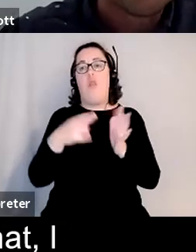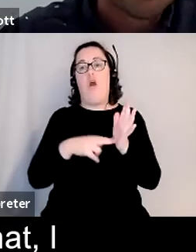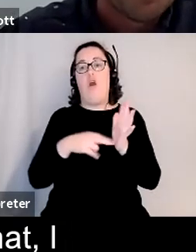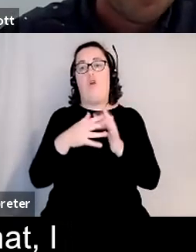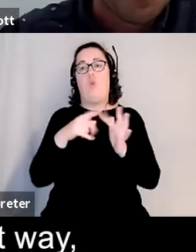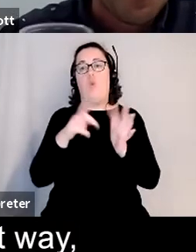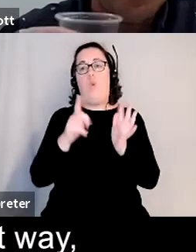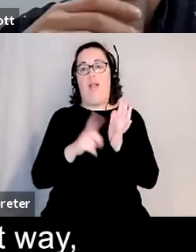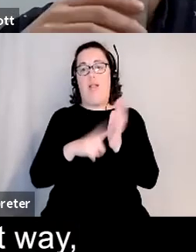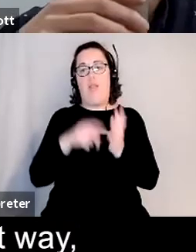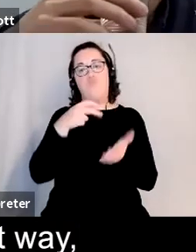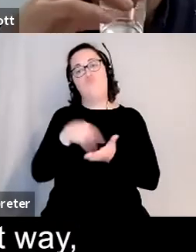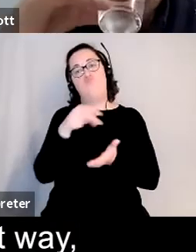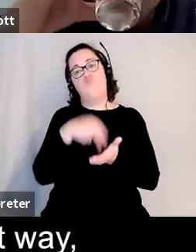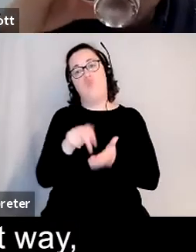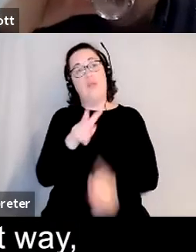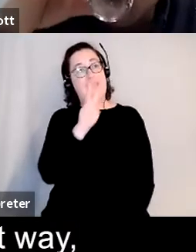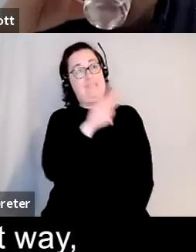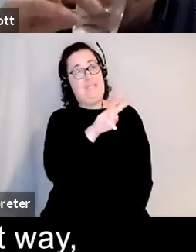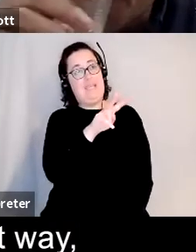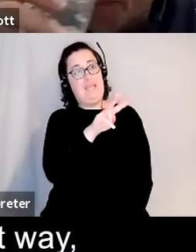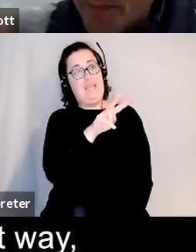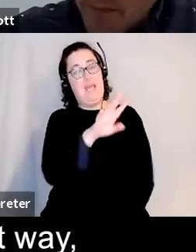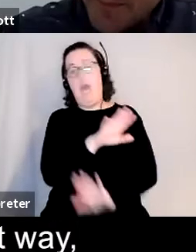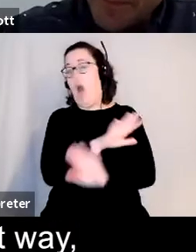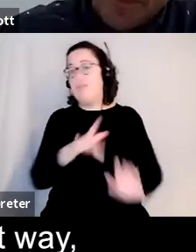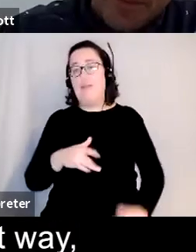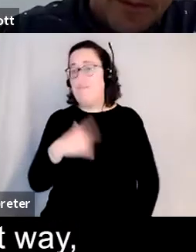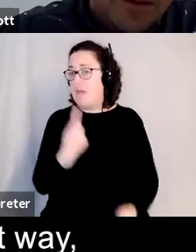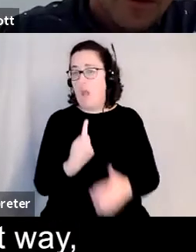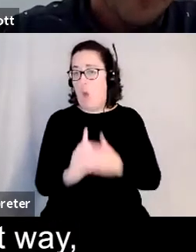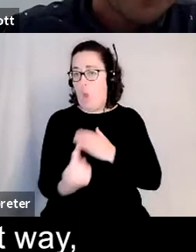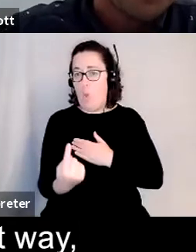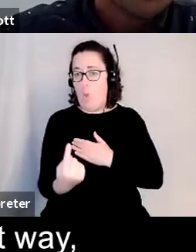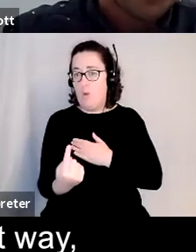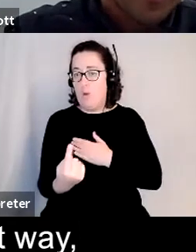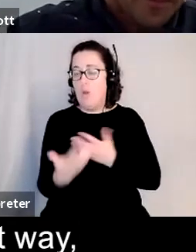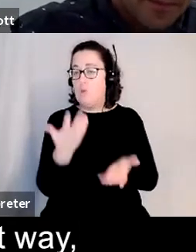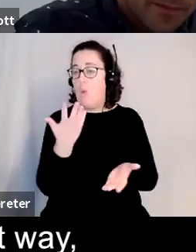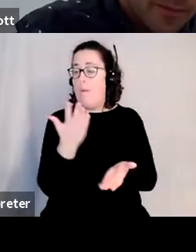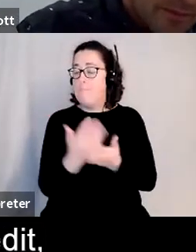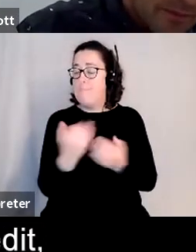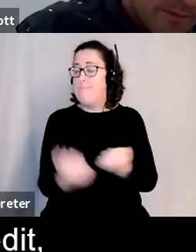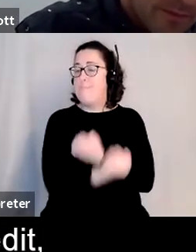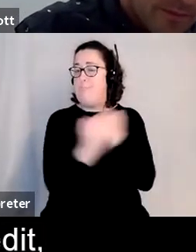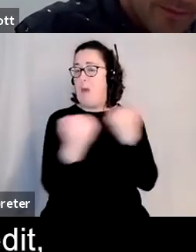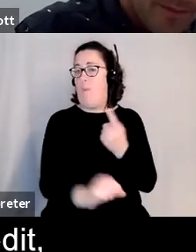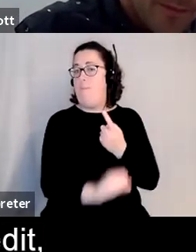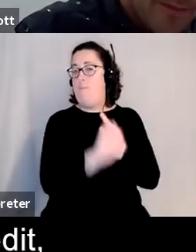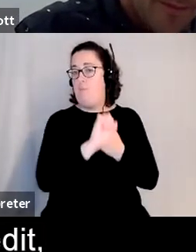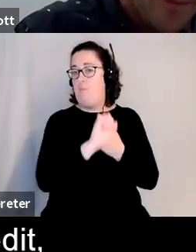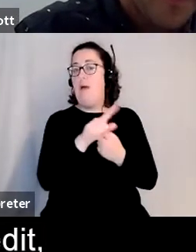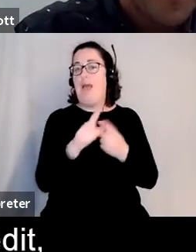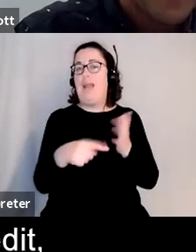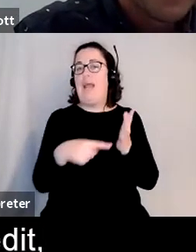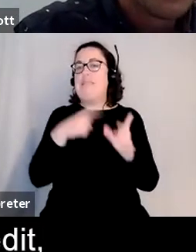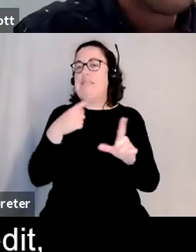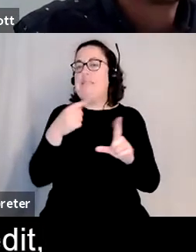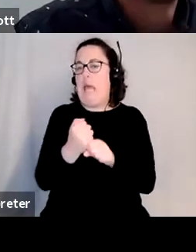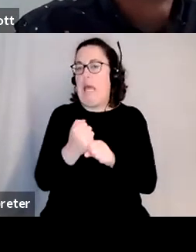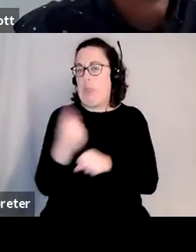so even though it might not have been intended in that way it it was really powerful and i tagged you mark don't worry you got credit